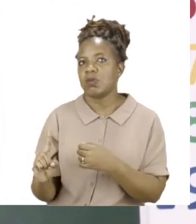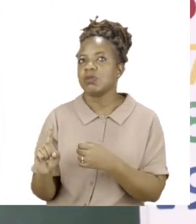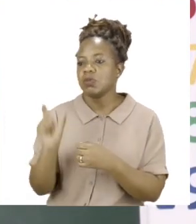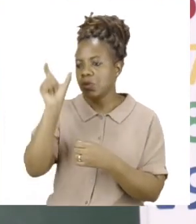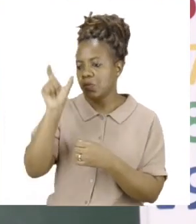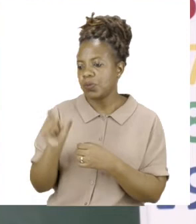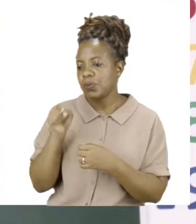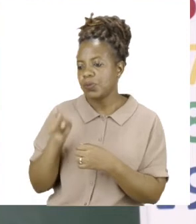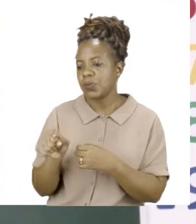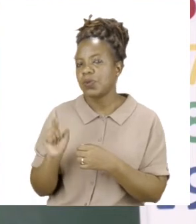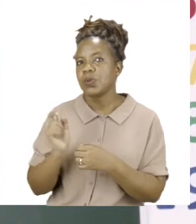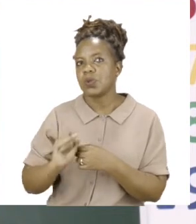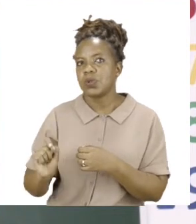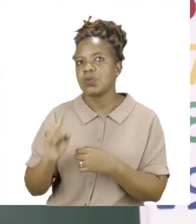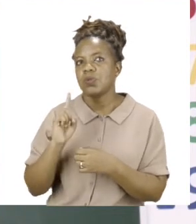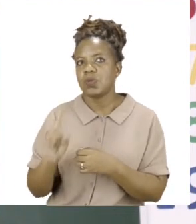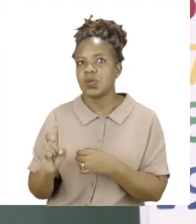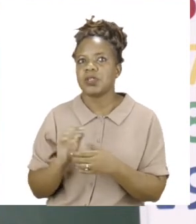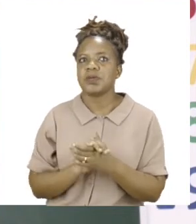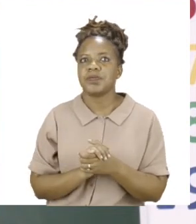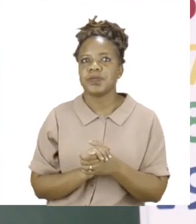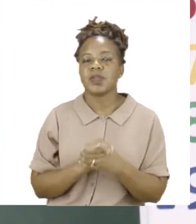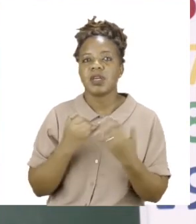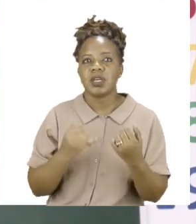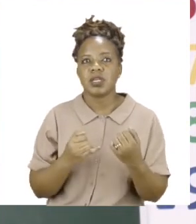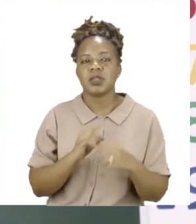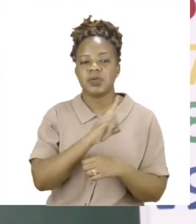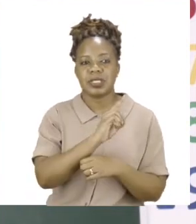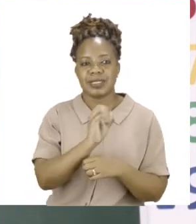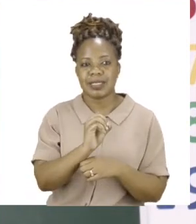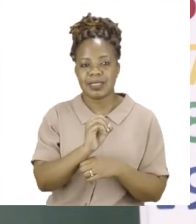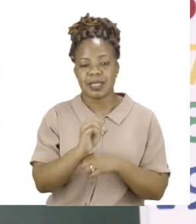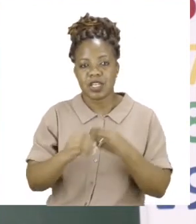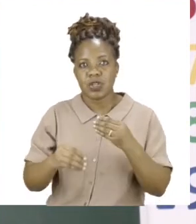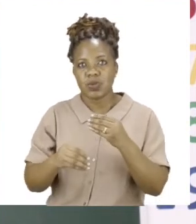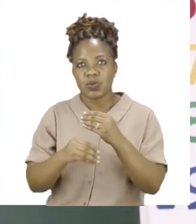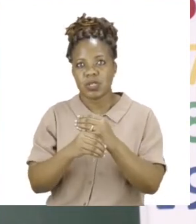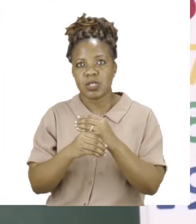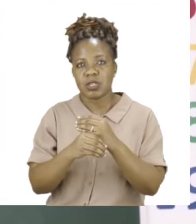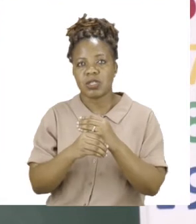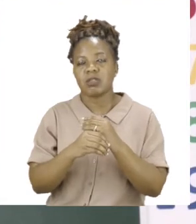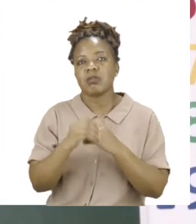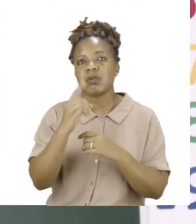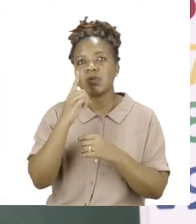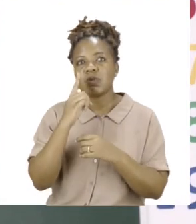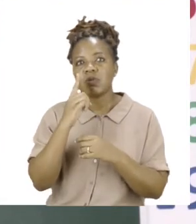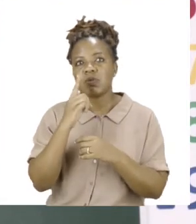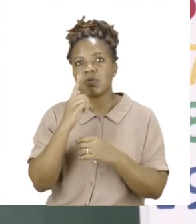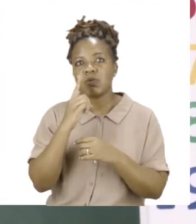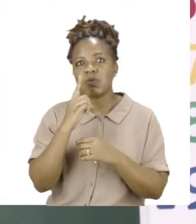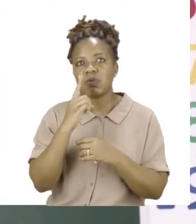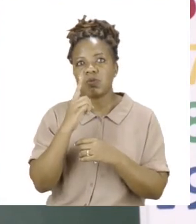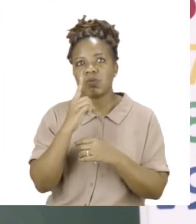the sum is complete. So our sum now says 10